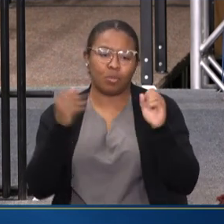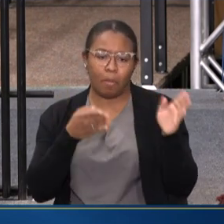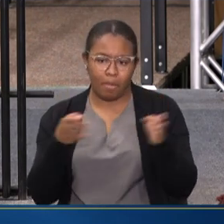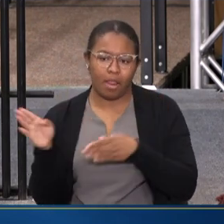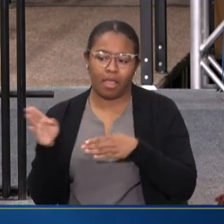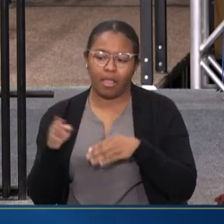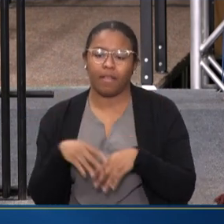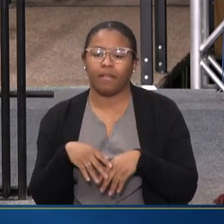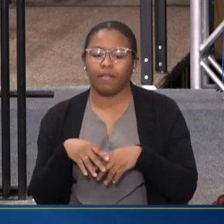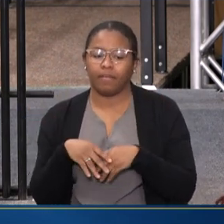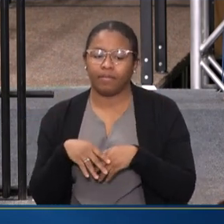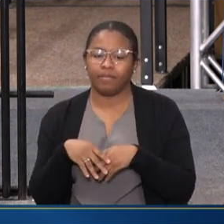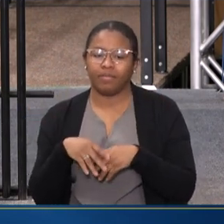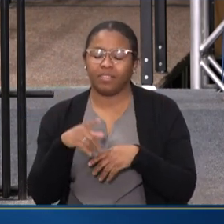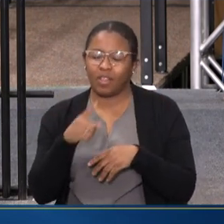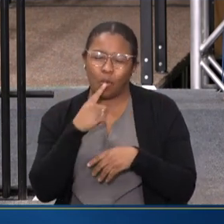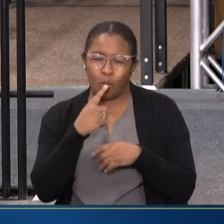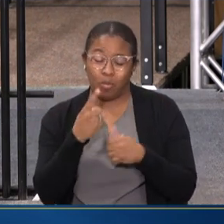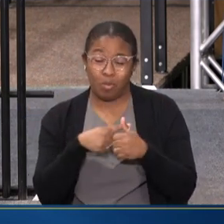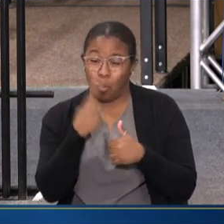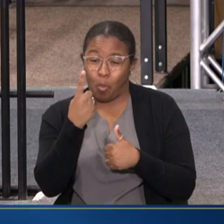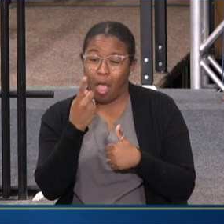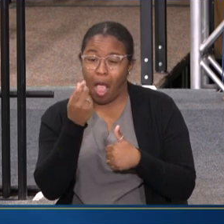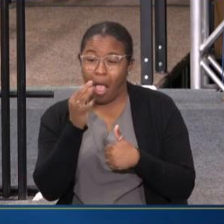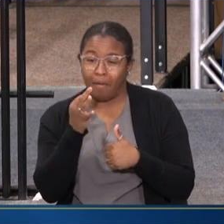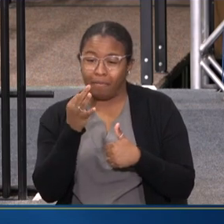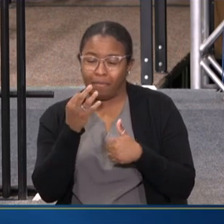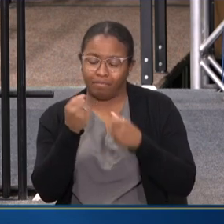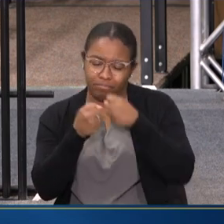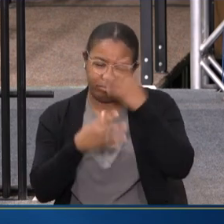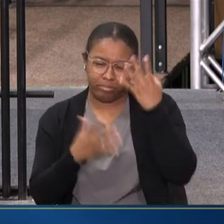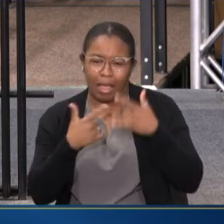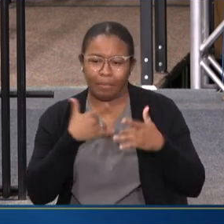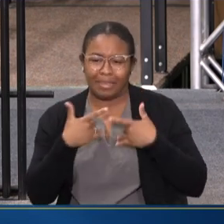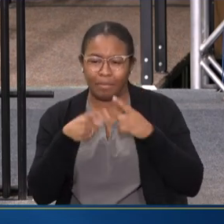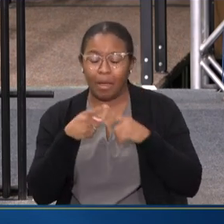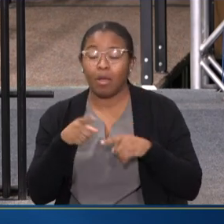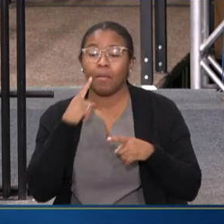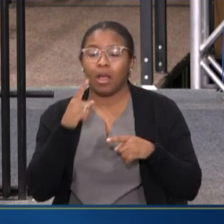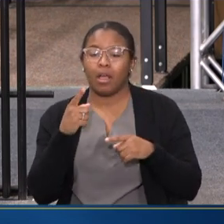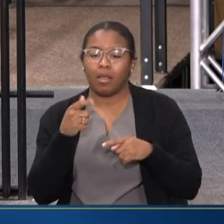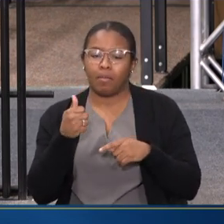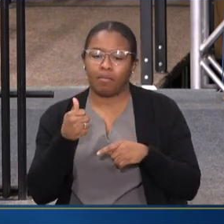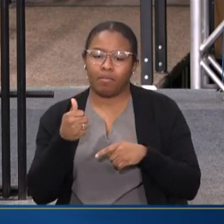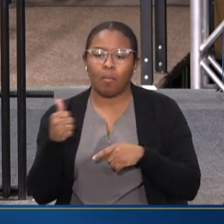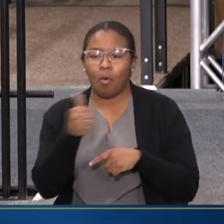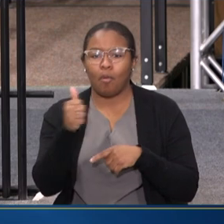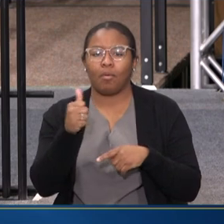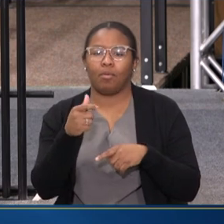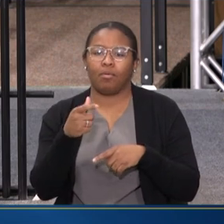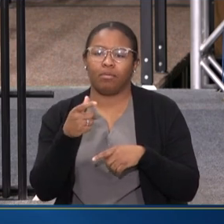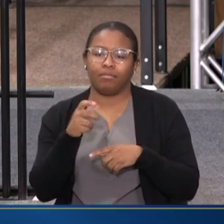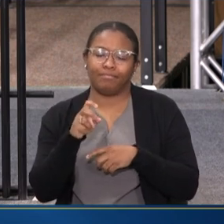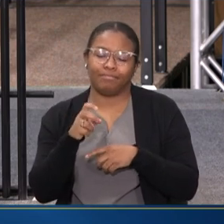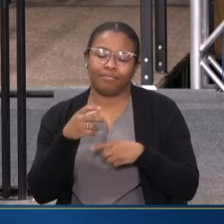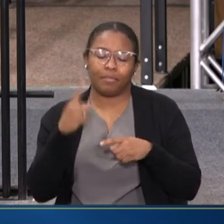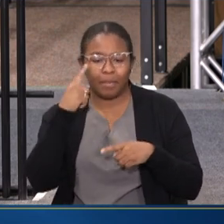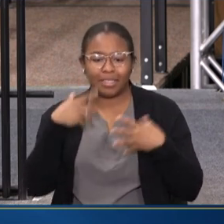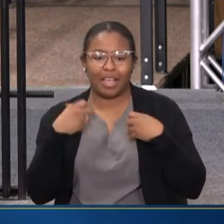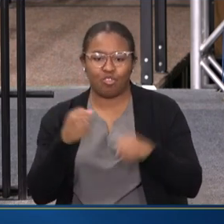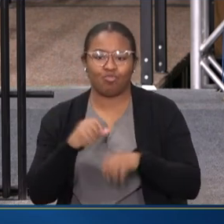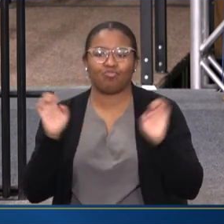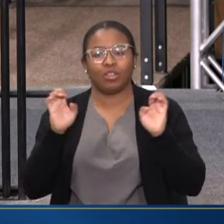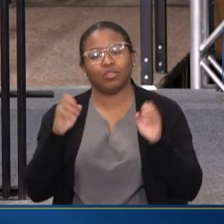THAT IS JUST ONE OF MANY OF THE THINGS THAT I'M REALLY EXCITED ABOUT ARE THE MOBILE HEALTH CRISIS UNITS. AND I GOT TO